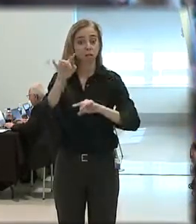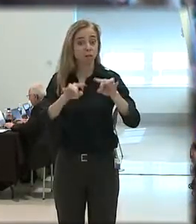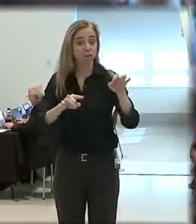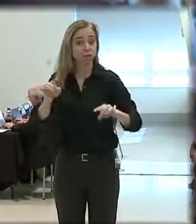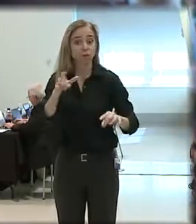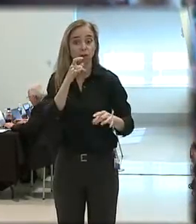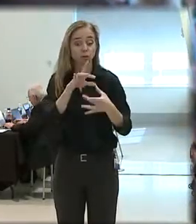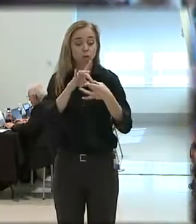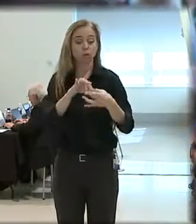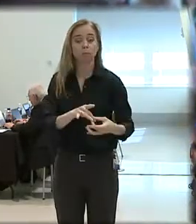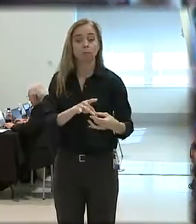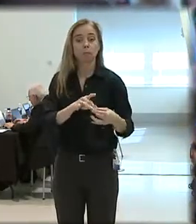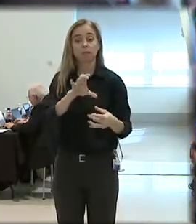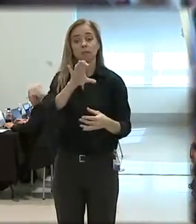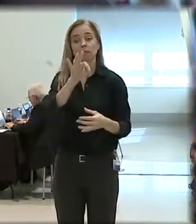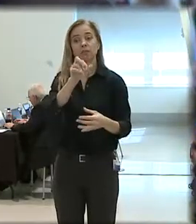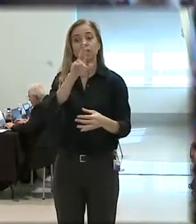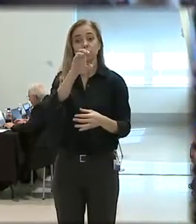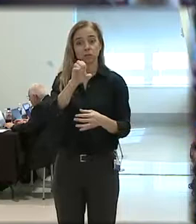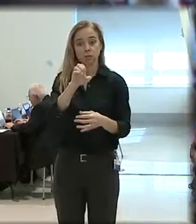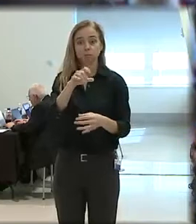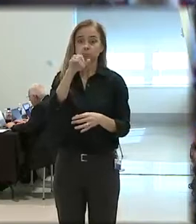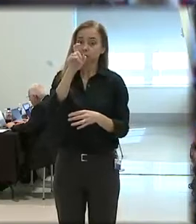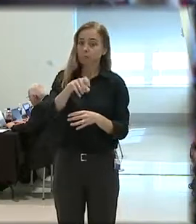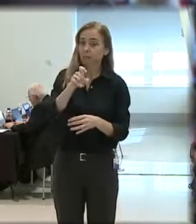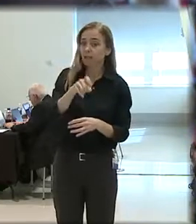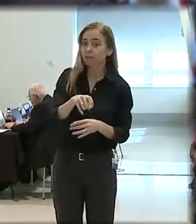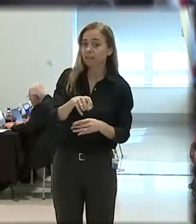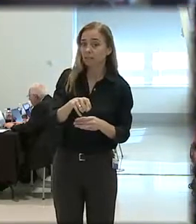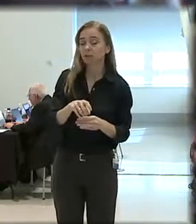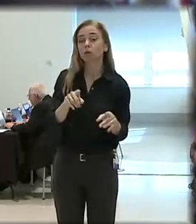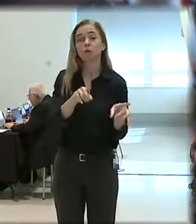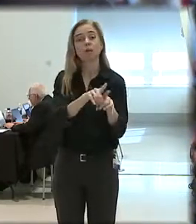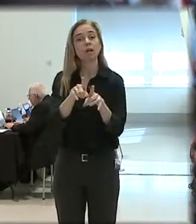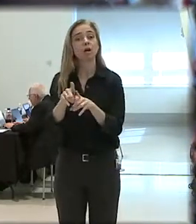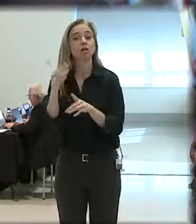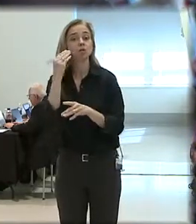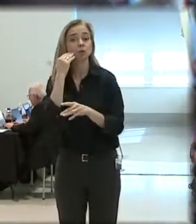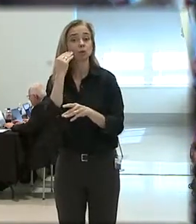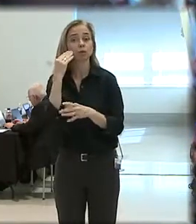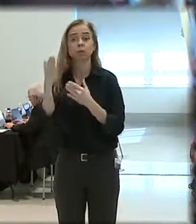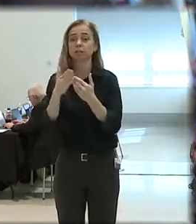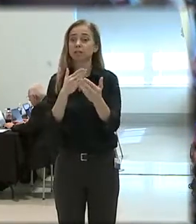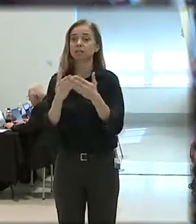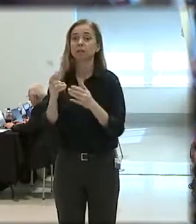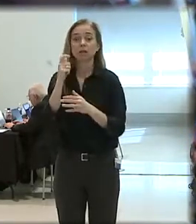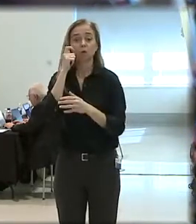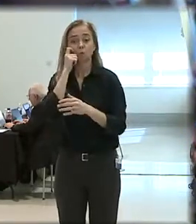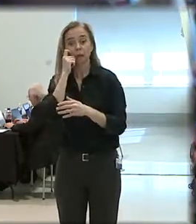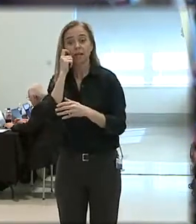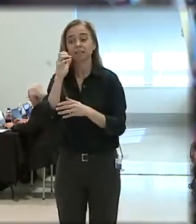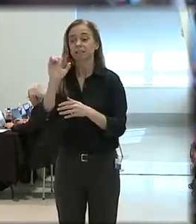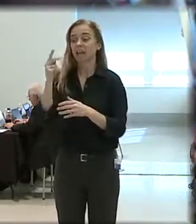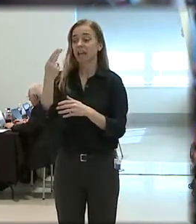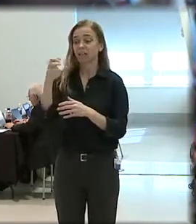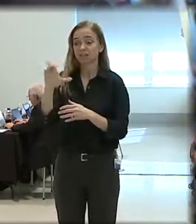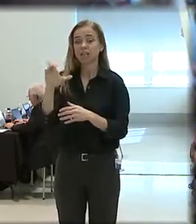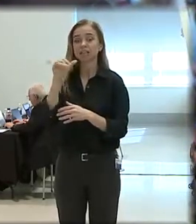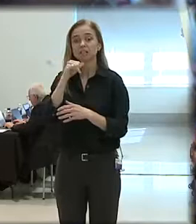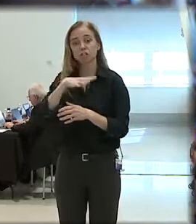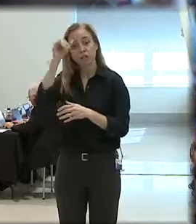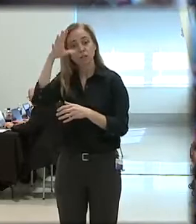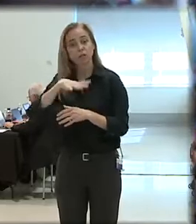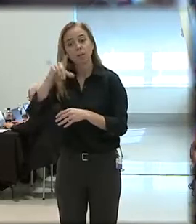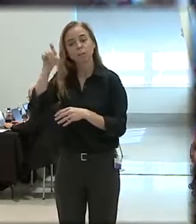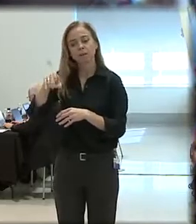It's necessary but not sufficient, because what we also know is we, regardless of their race, ethnicity, or gender, they have